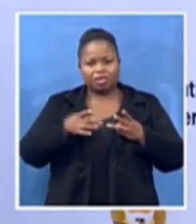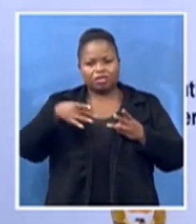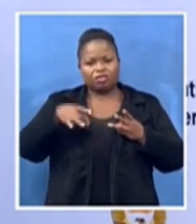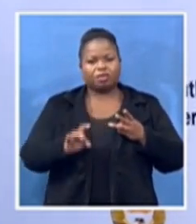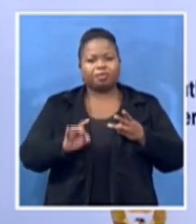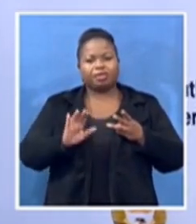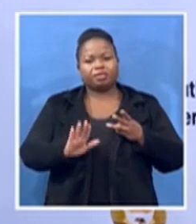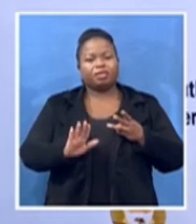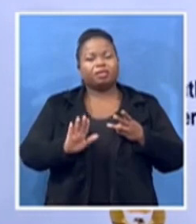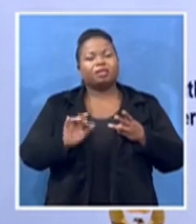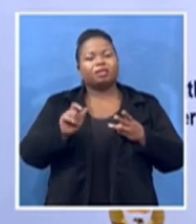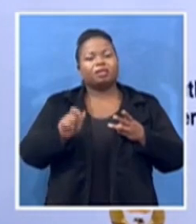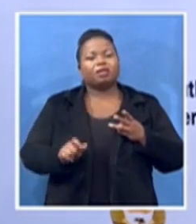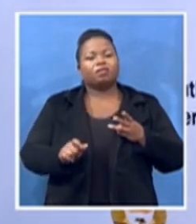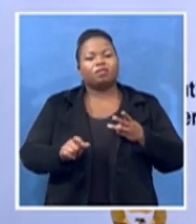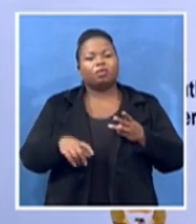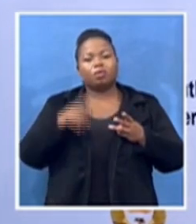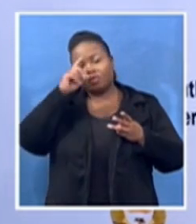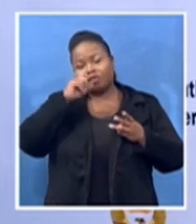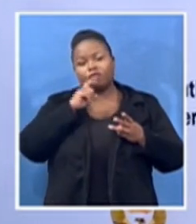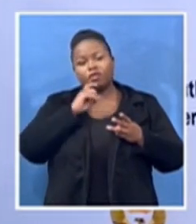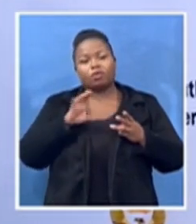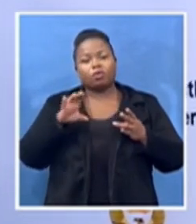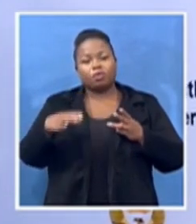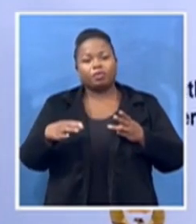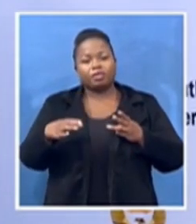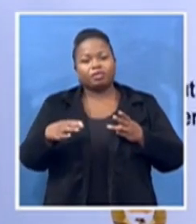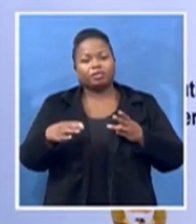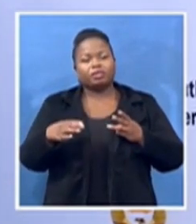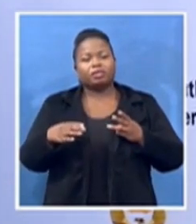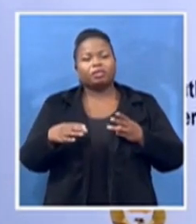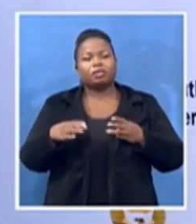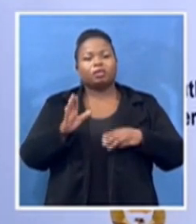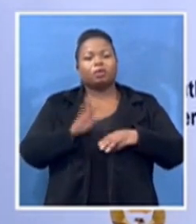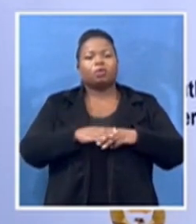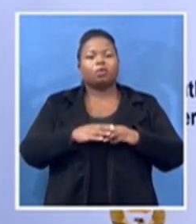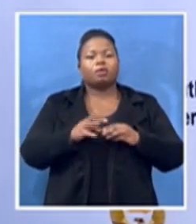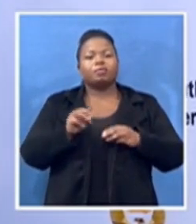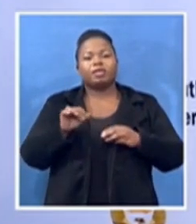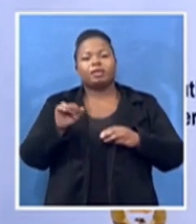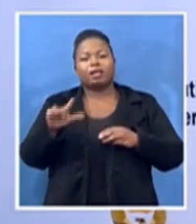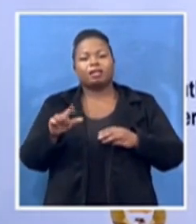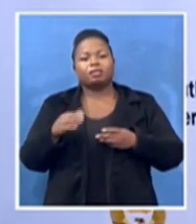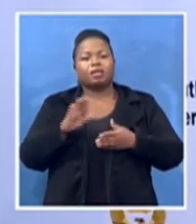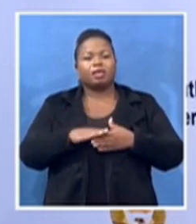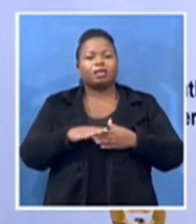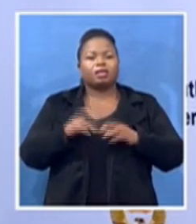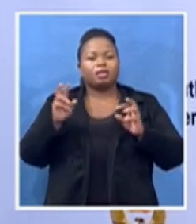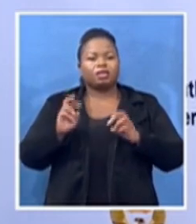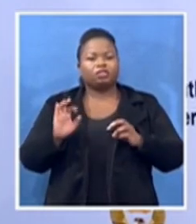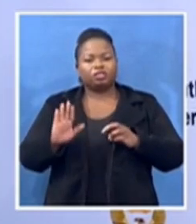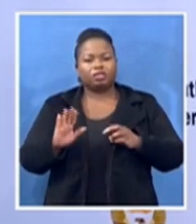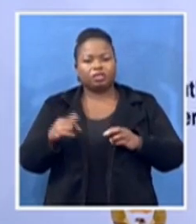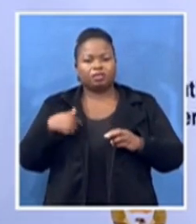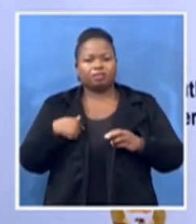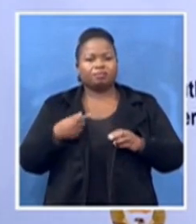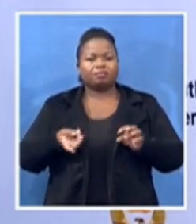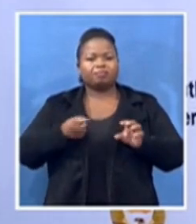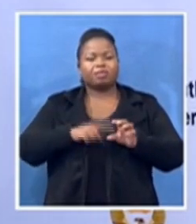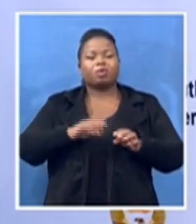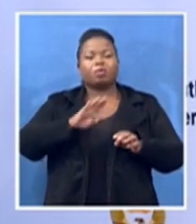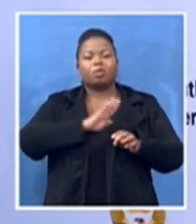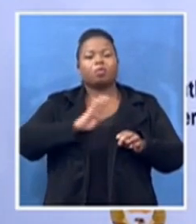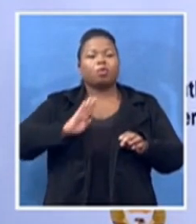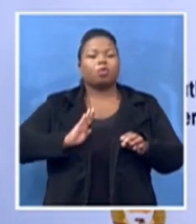on on minerals and energy served on the board of directors of fifa you also